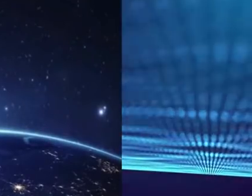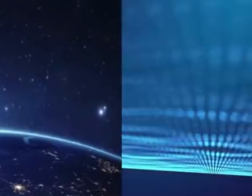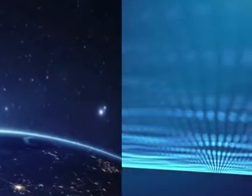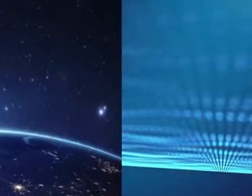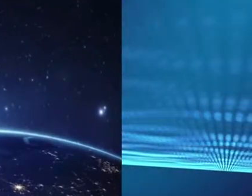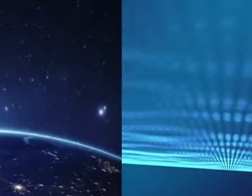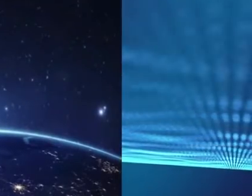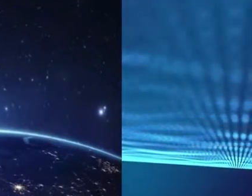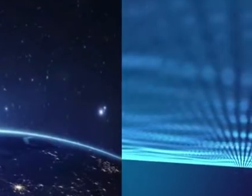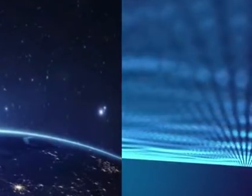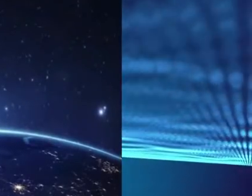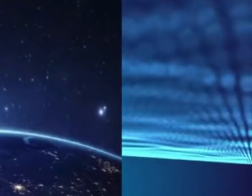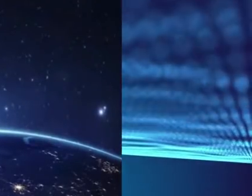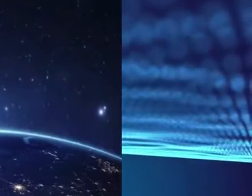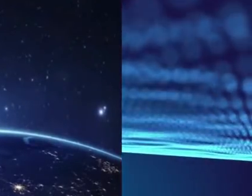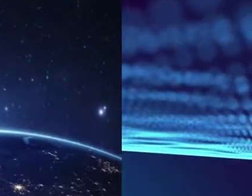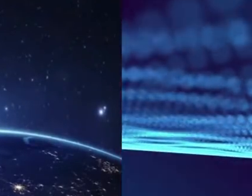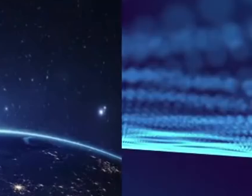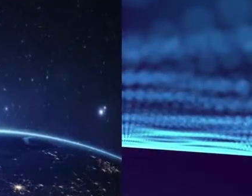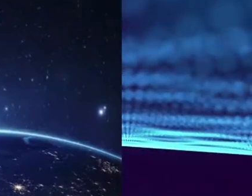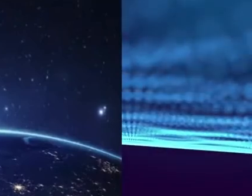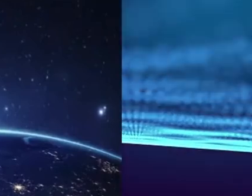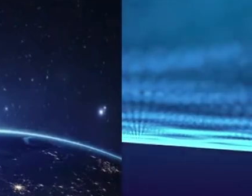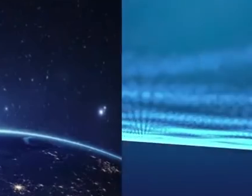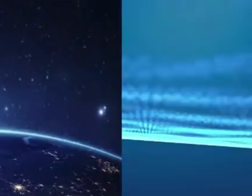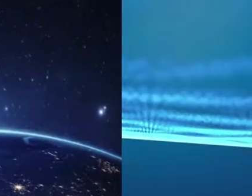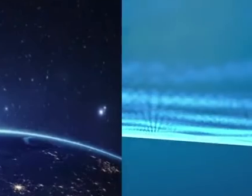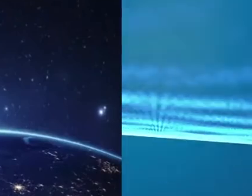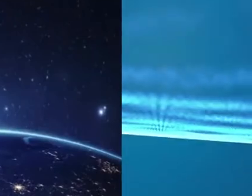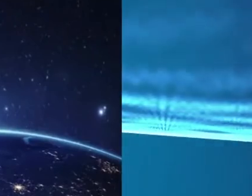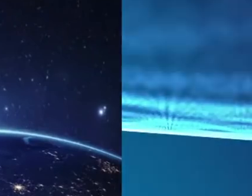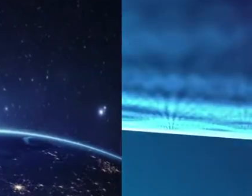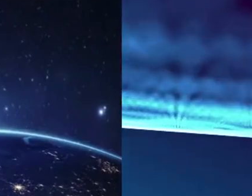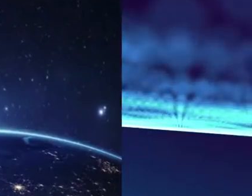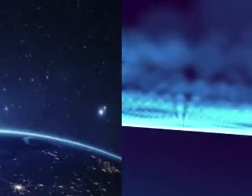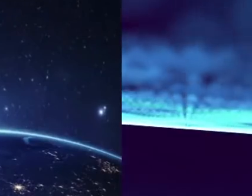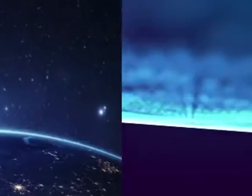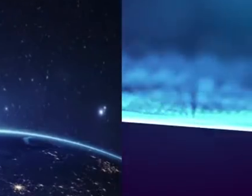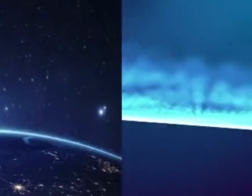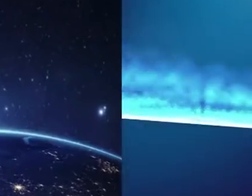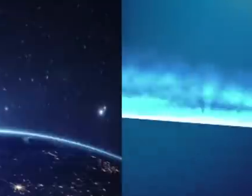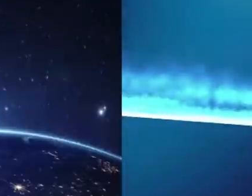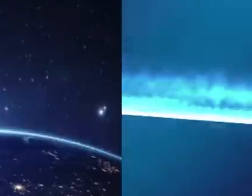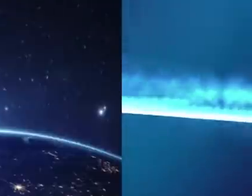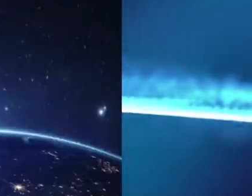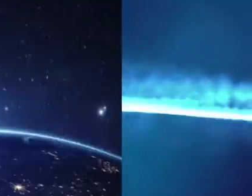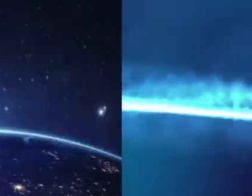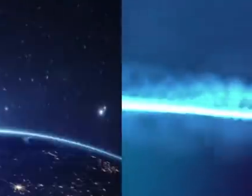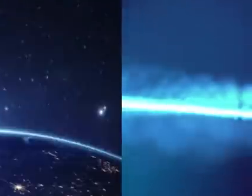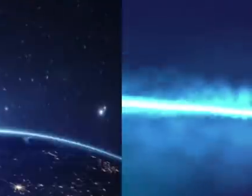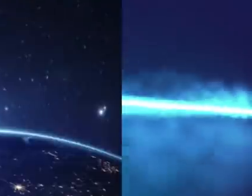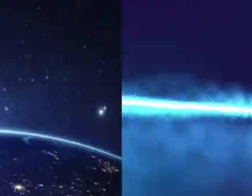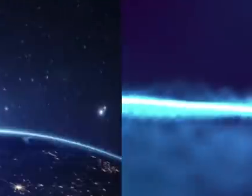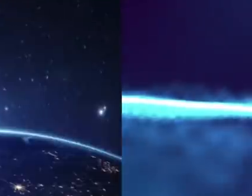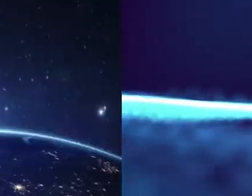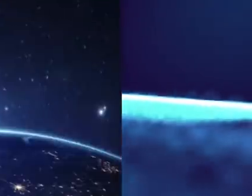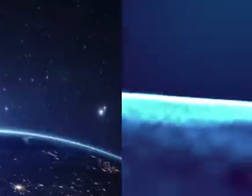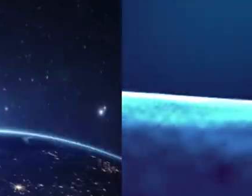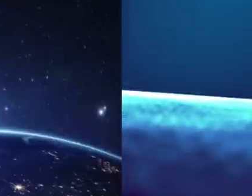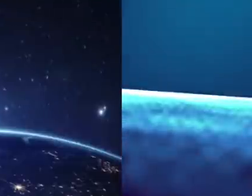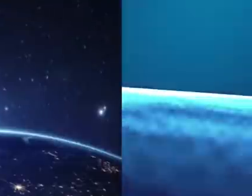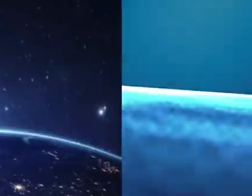level of a friend or your primary health care professional or your church pastor or